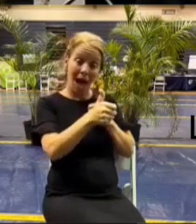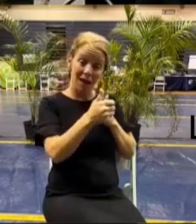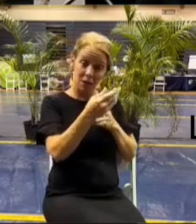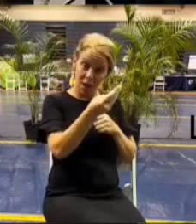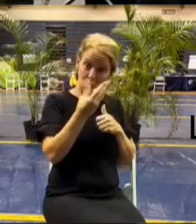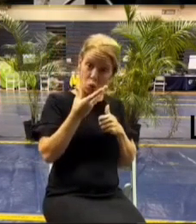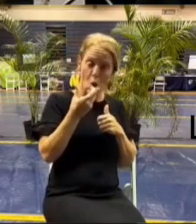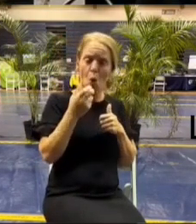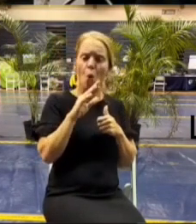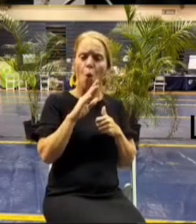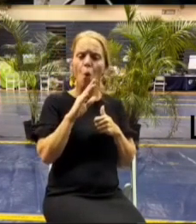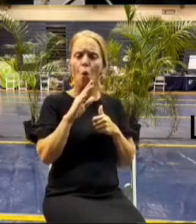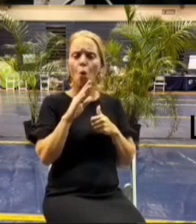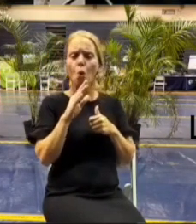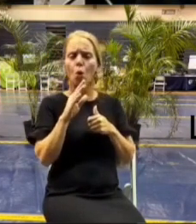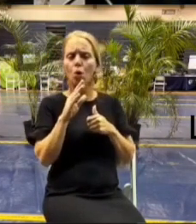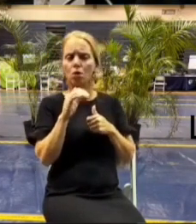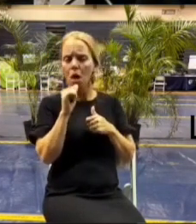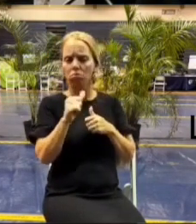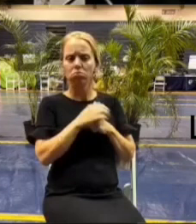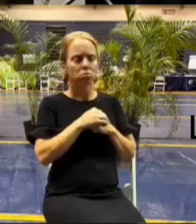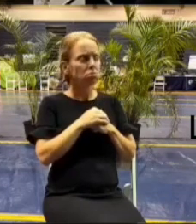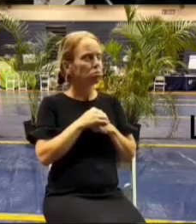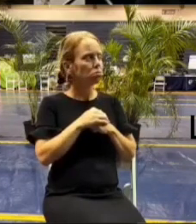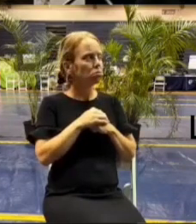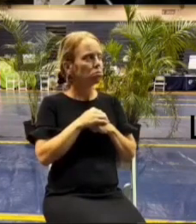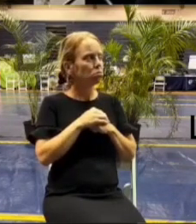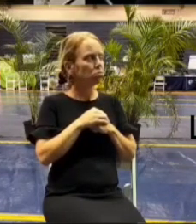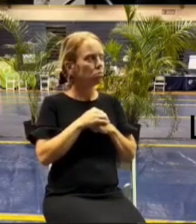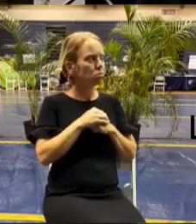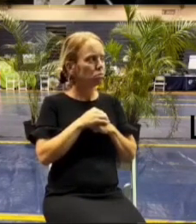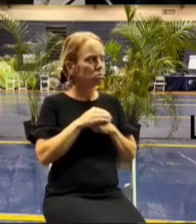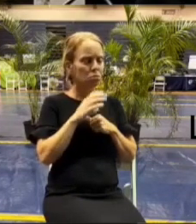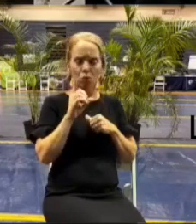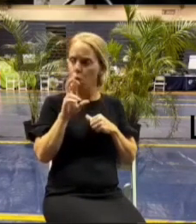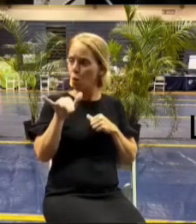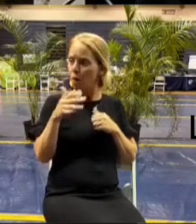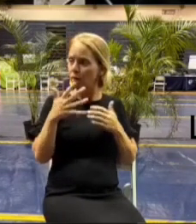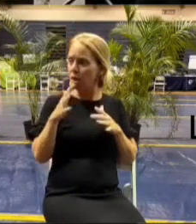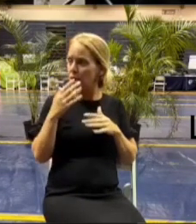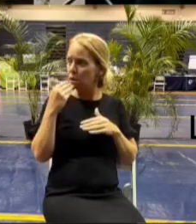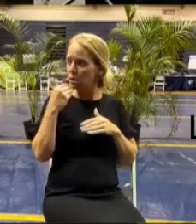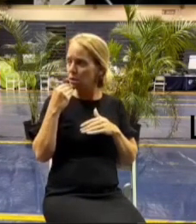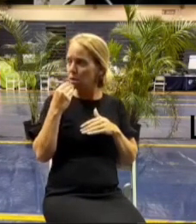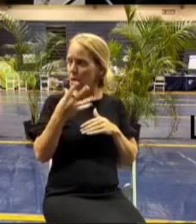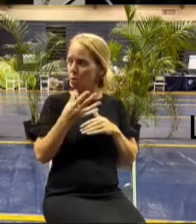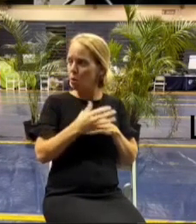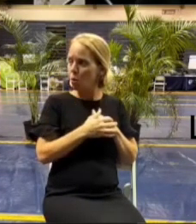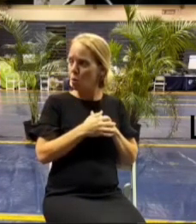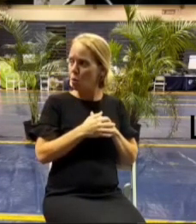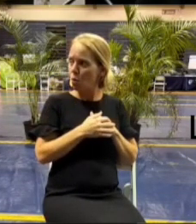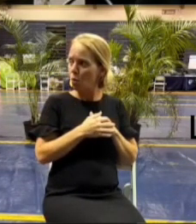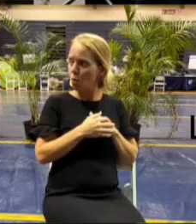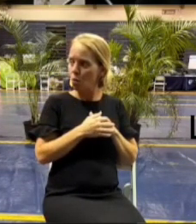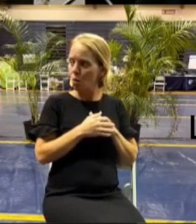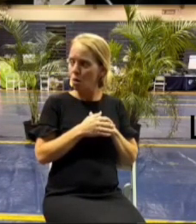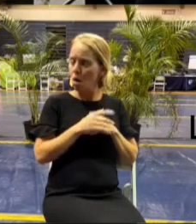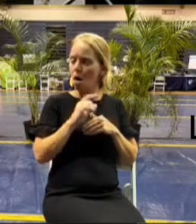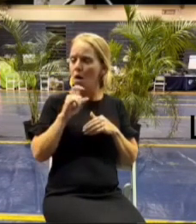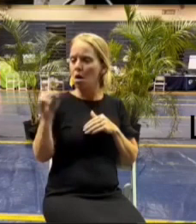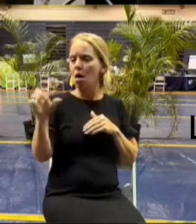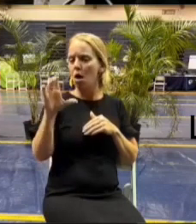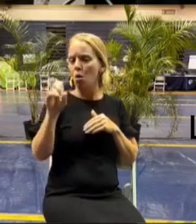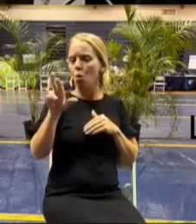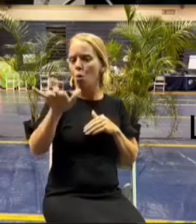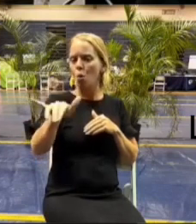no i corey do we i don't i'm going to pass this to corey i